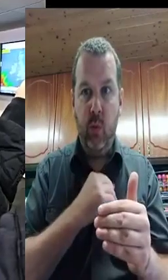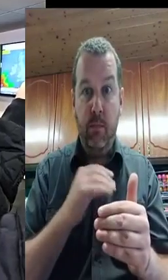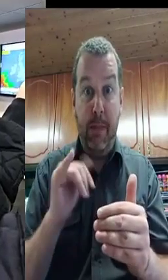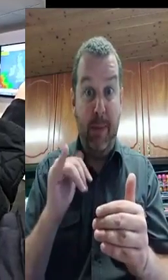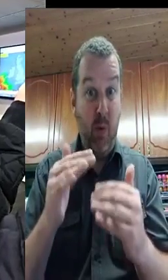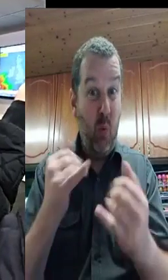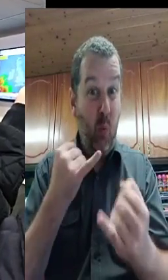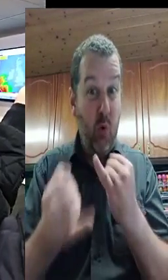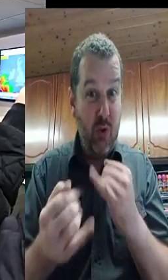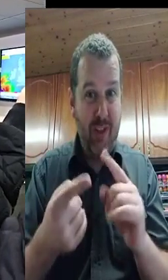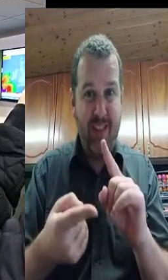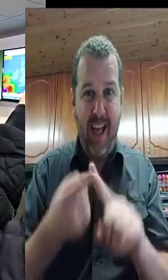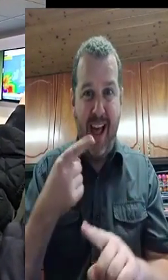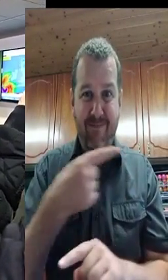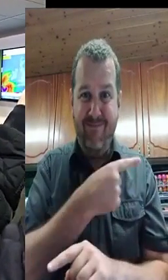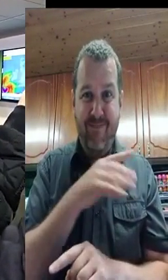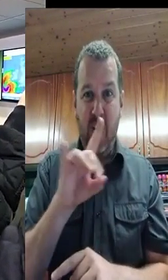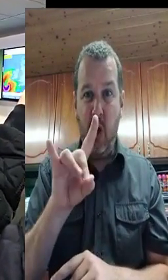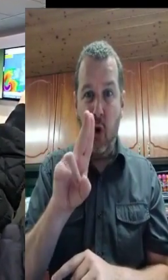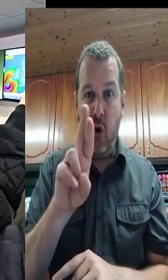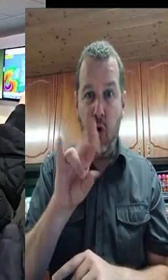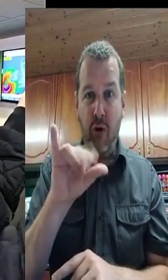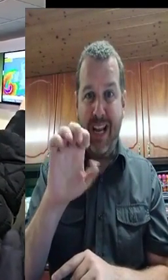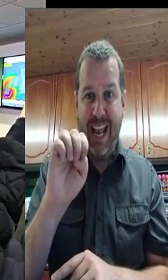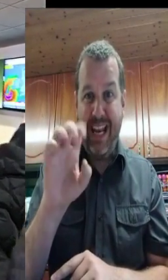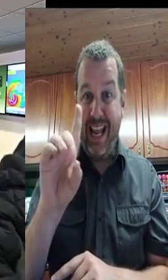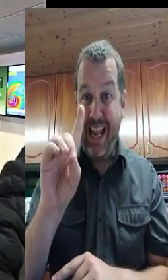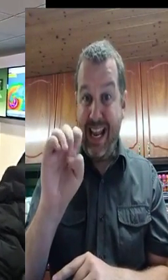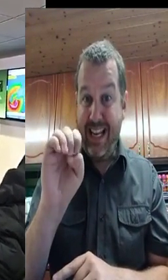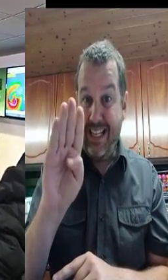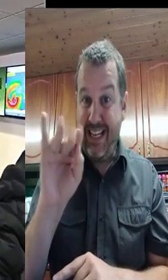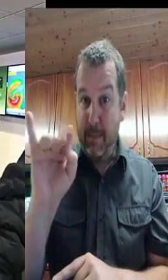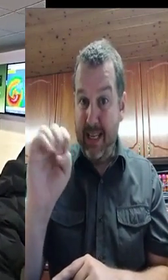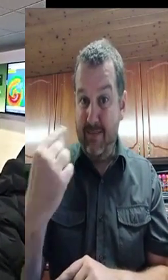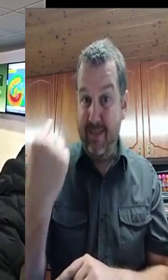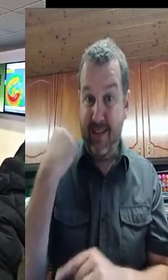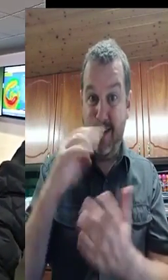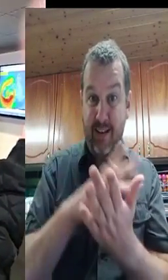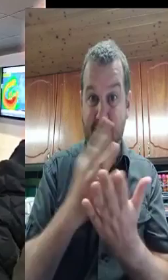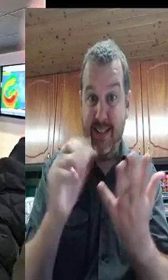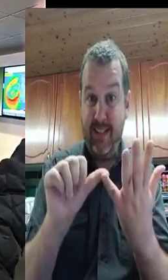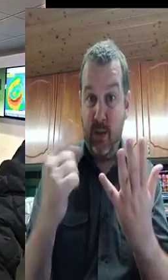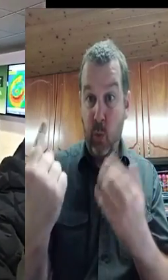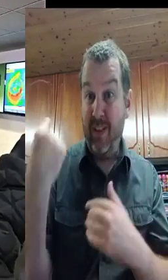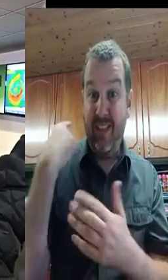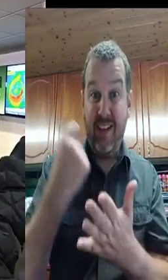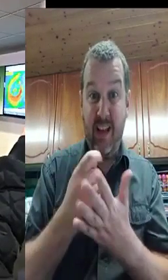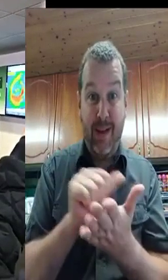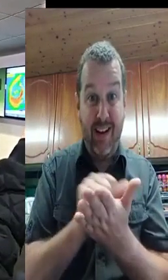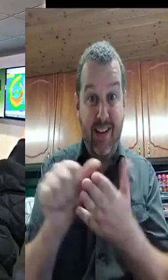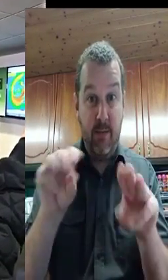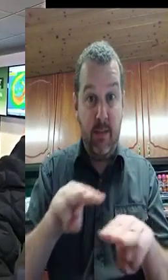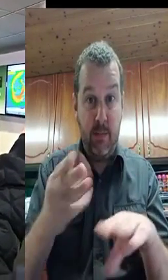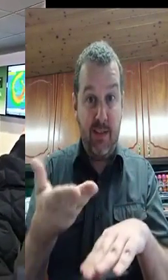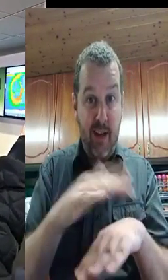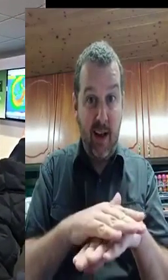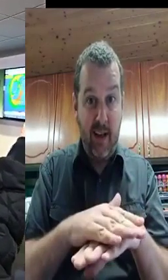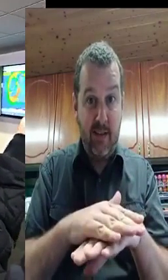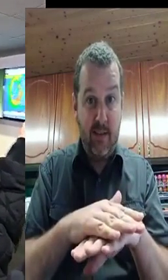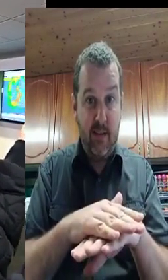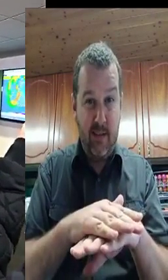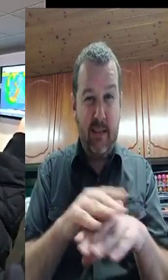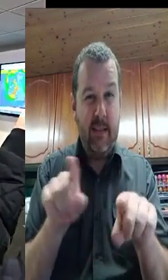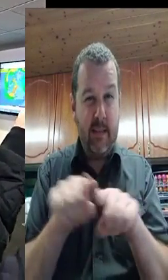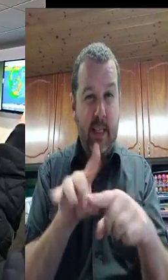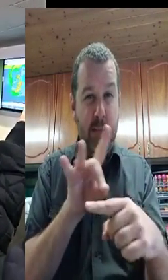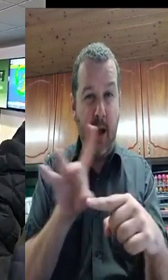when 11 deaths occurred with a similar tight storm. The sway of the area affected by